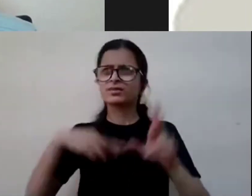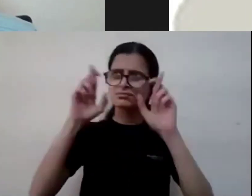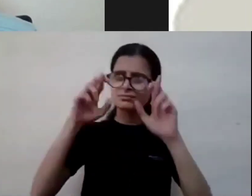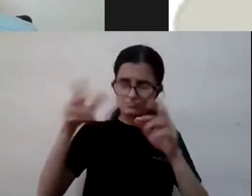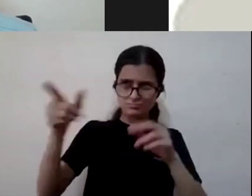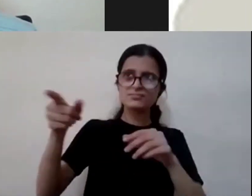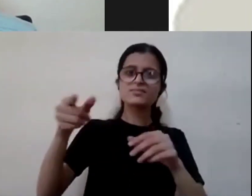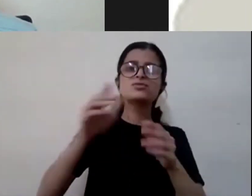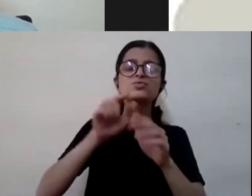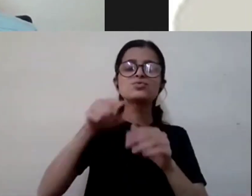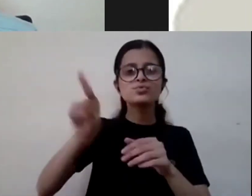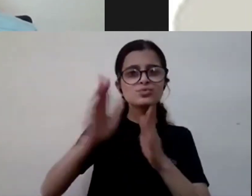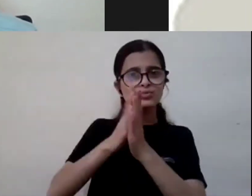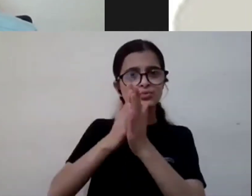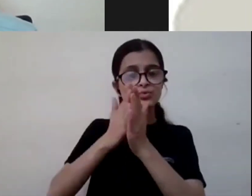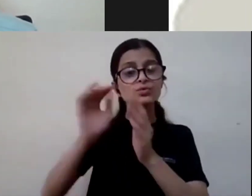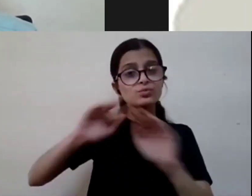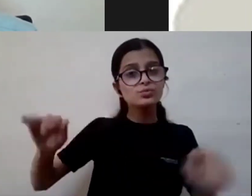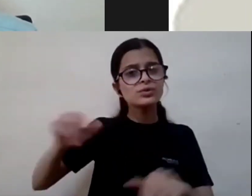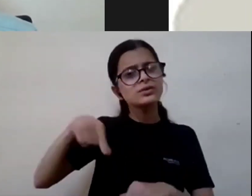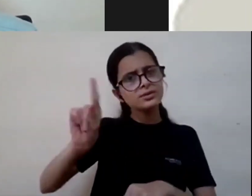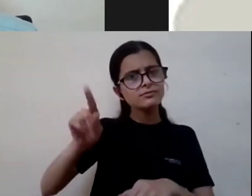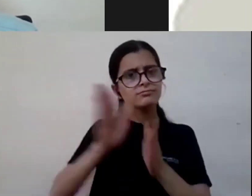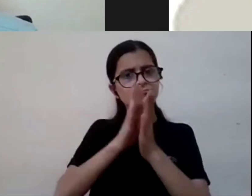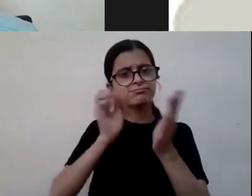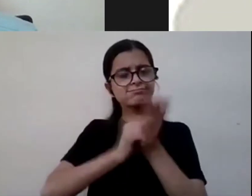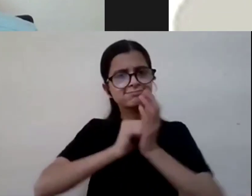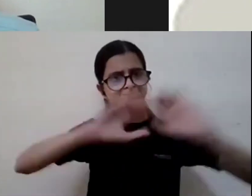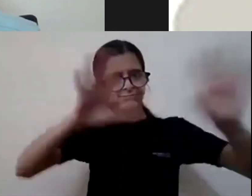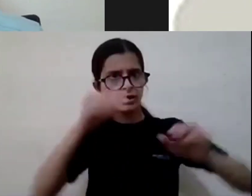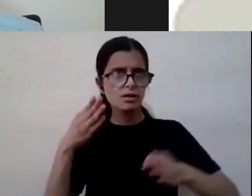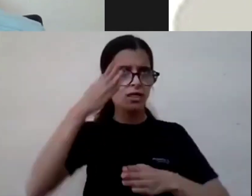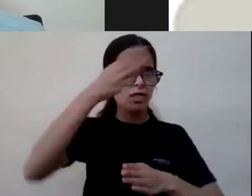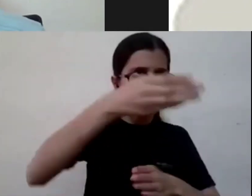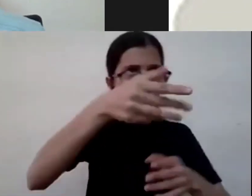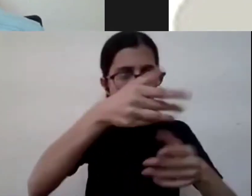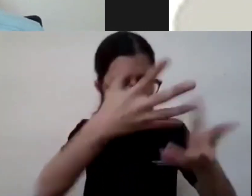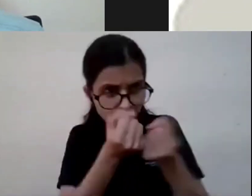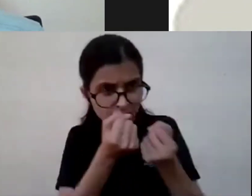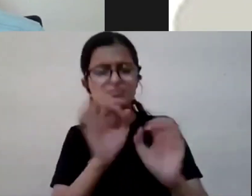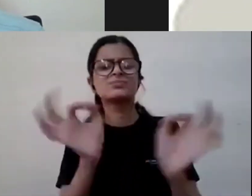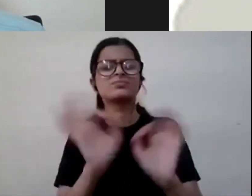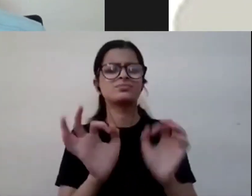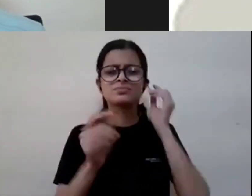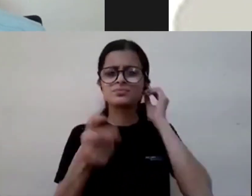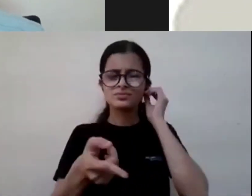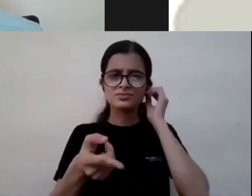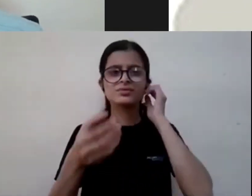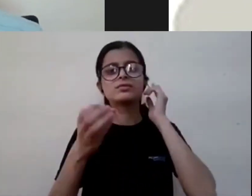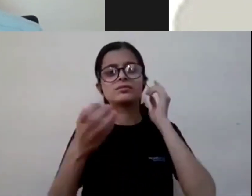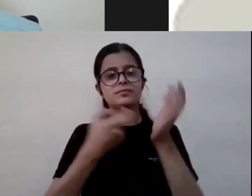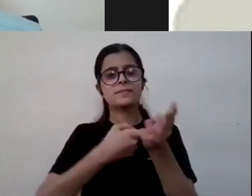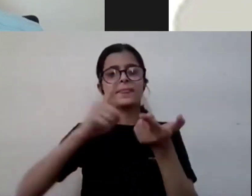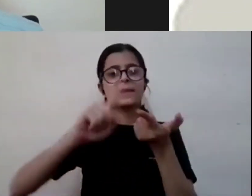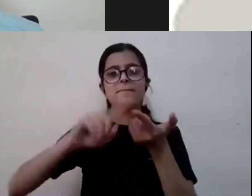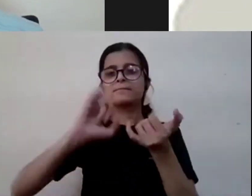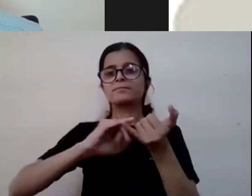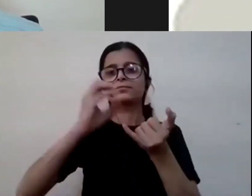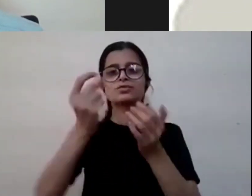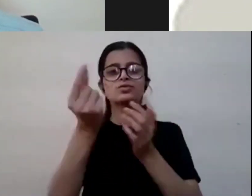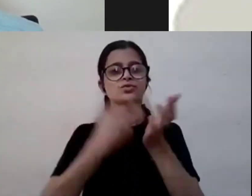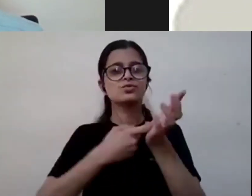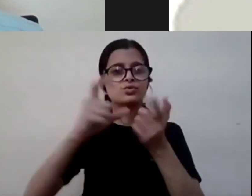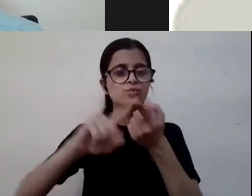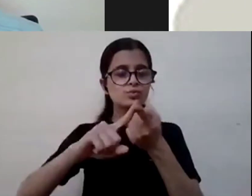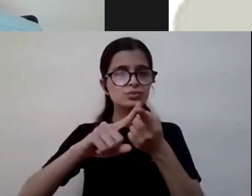get the book there's no such mechanism so with the the resource center that we are proposing to set up in caroling college will play